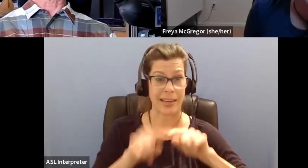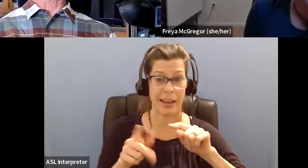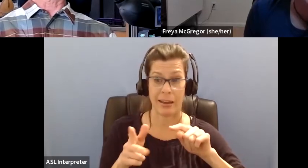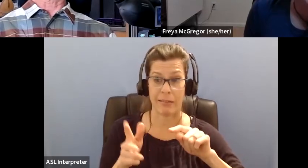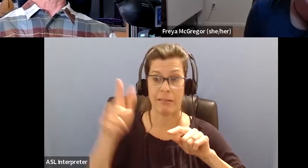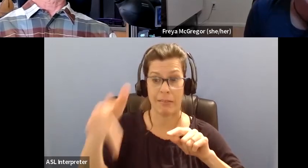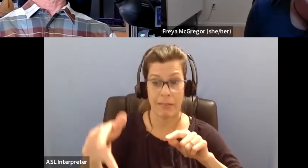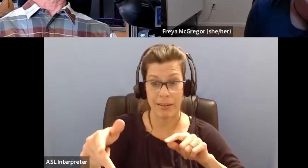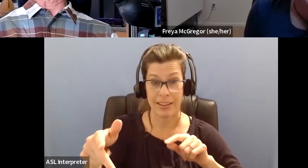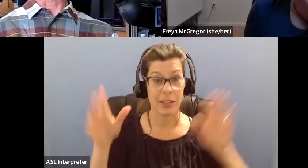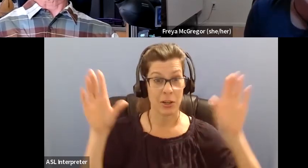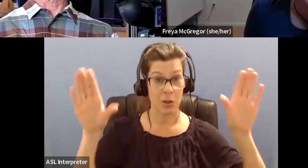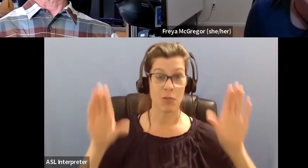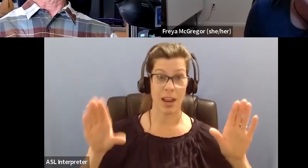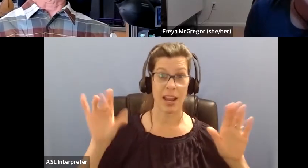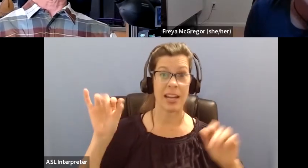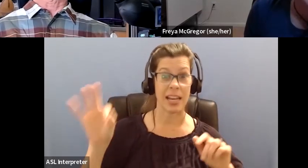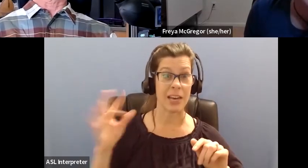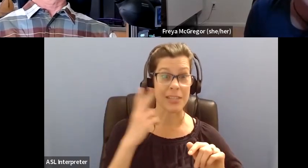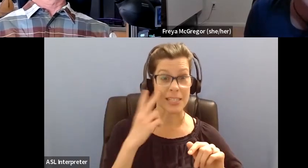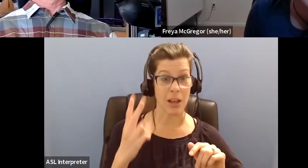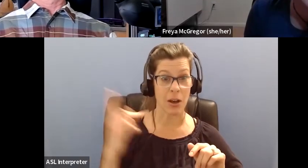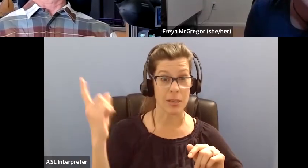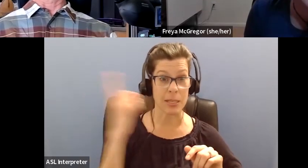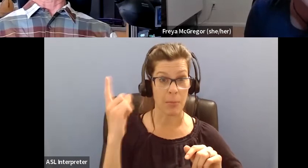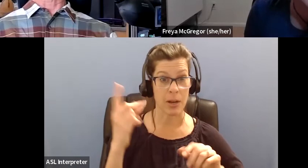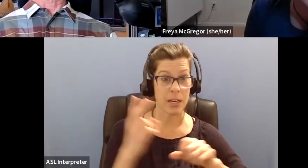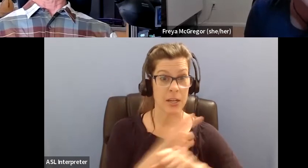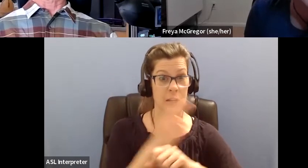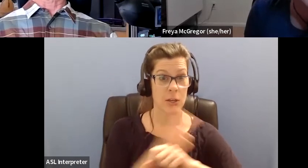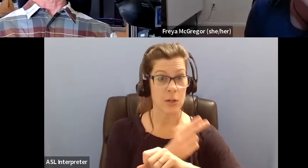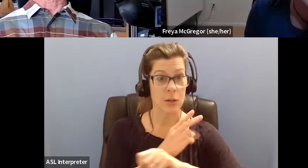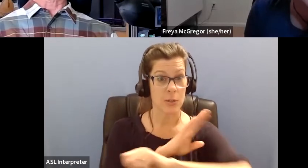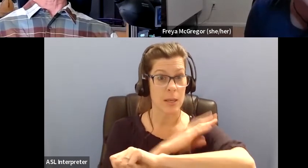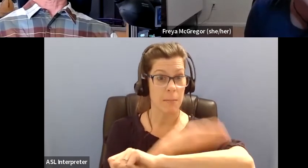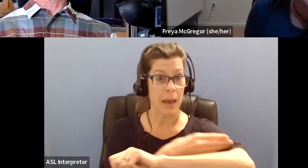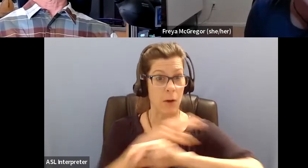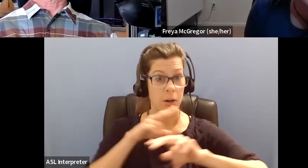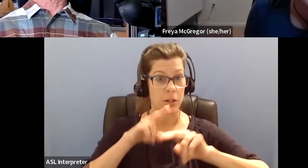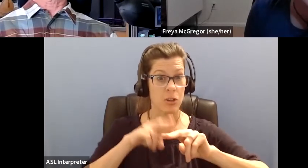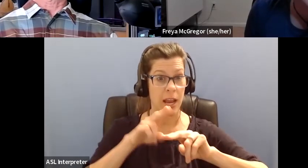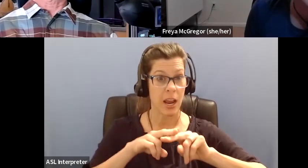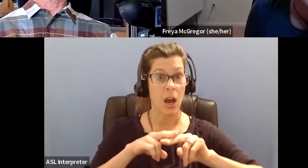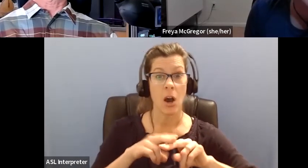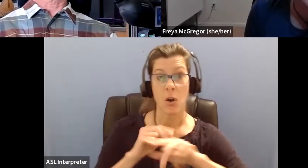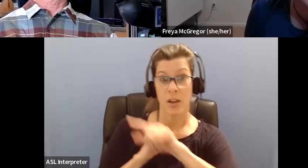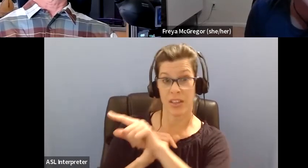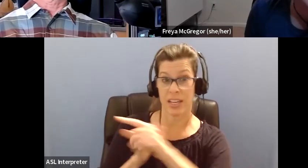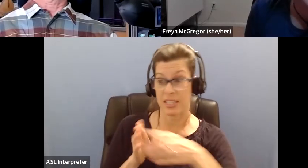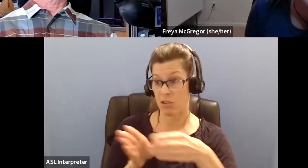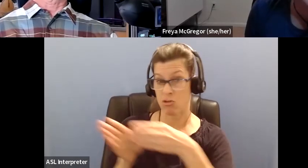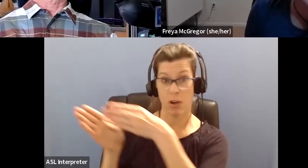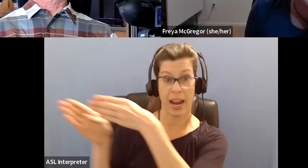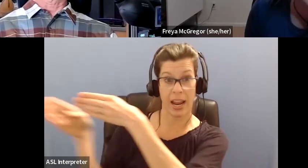somebody in a power chair or a manual chair that they would say, oh, oh, this trail here, even though, you know,